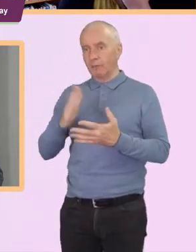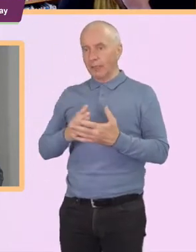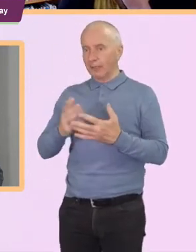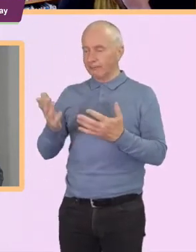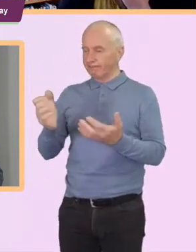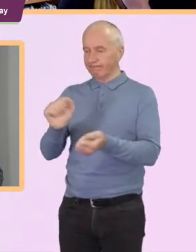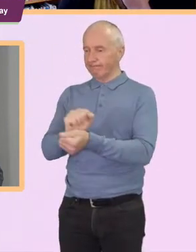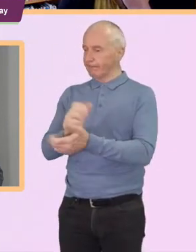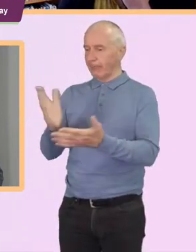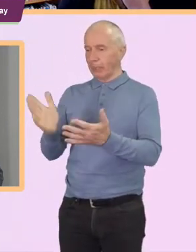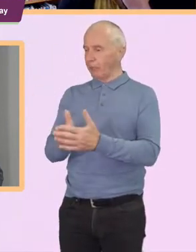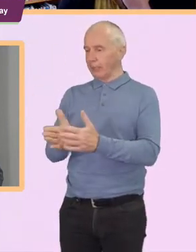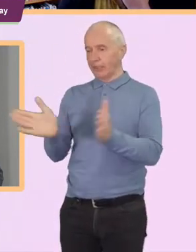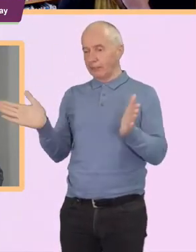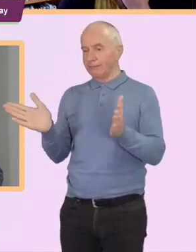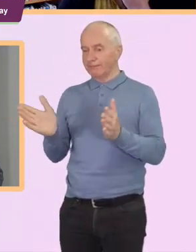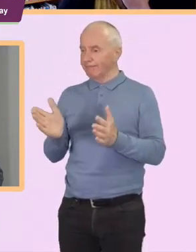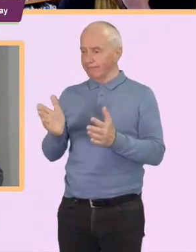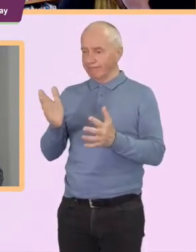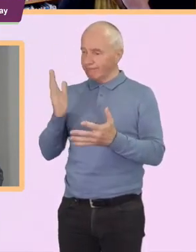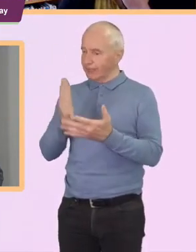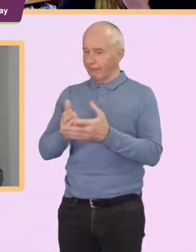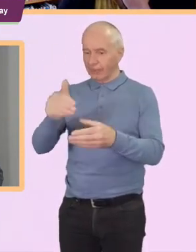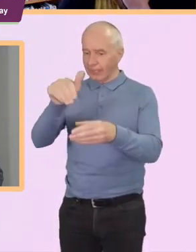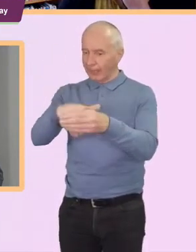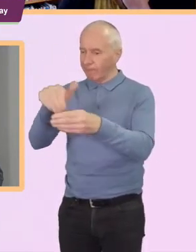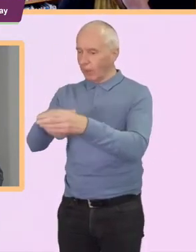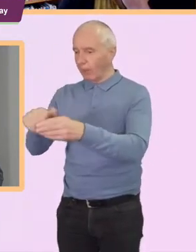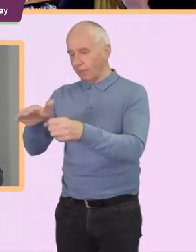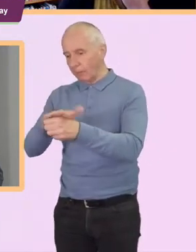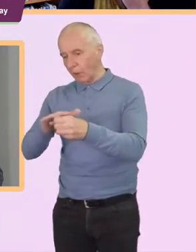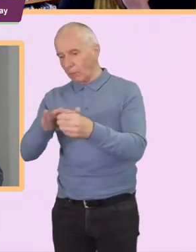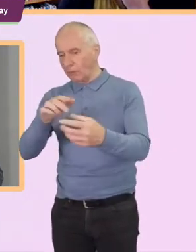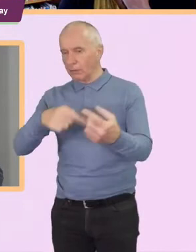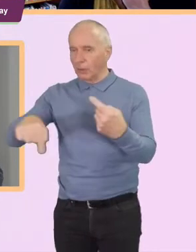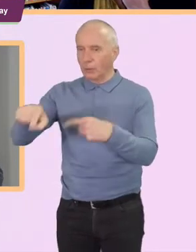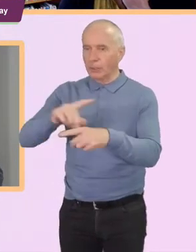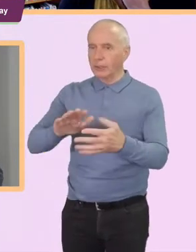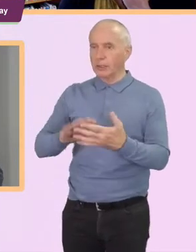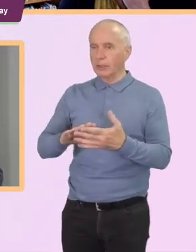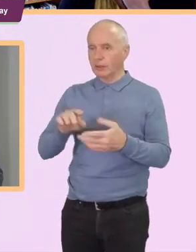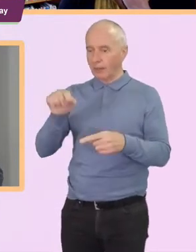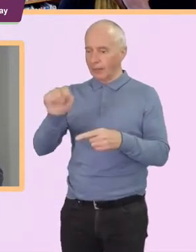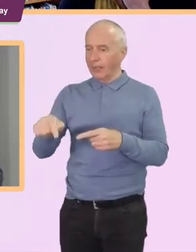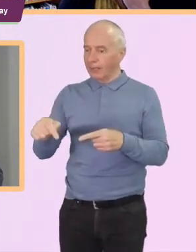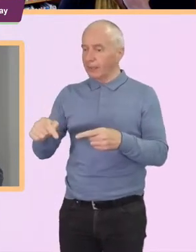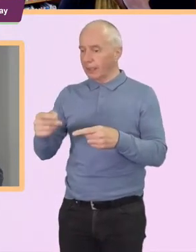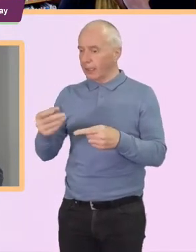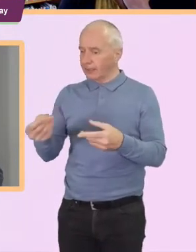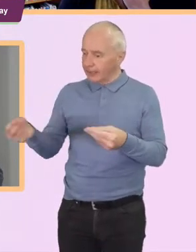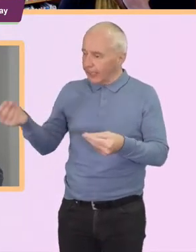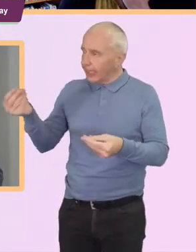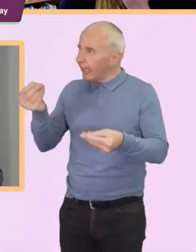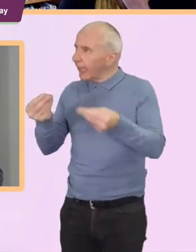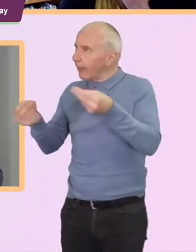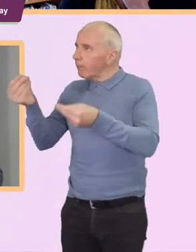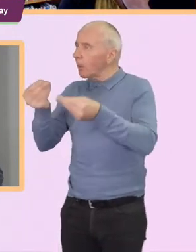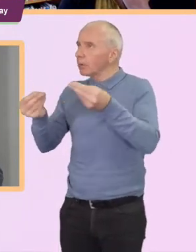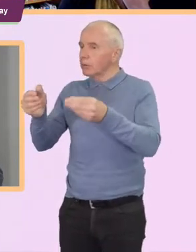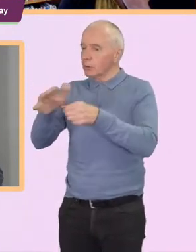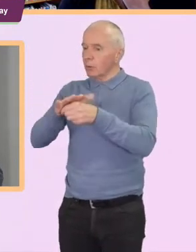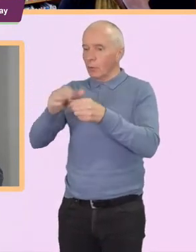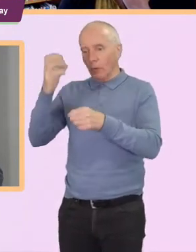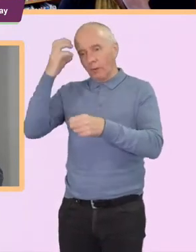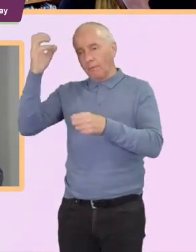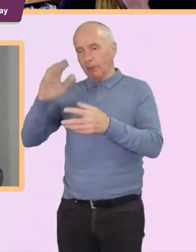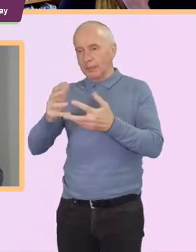in terms of involving local communities uh to provide input into how do we want our local environment to be